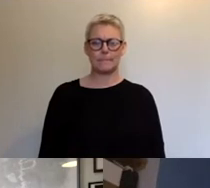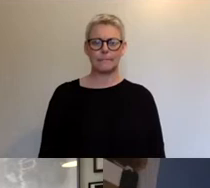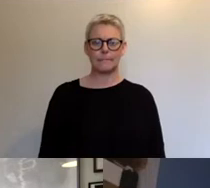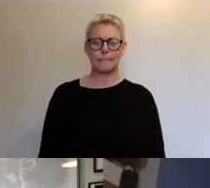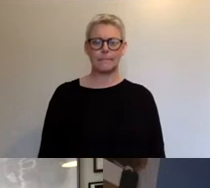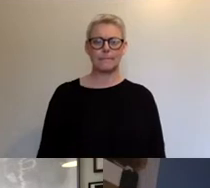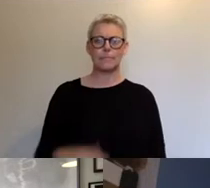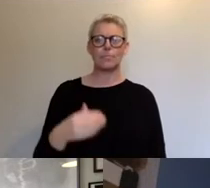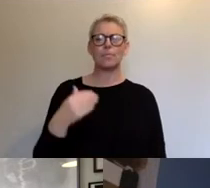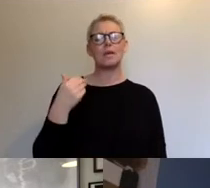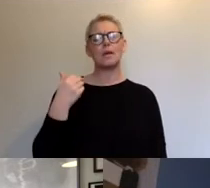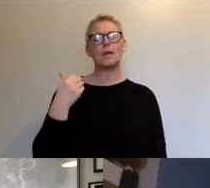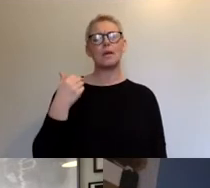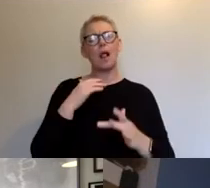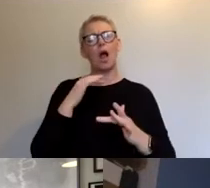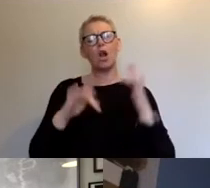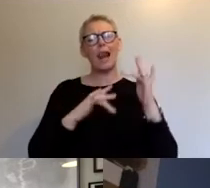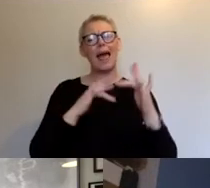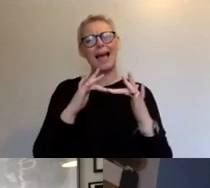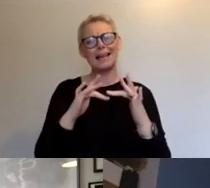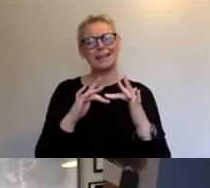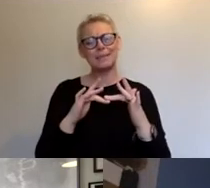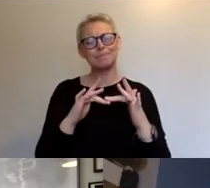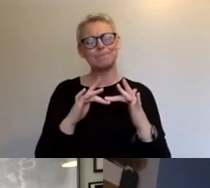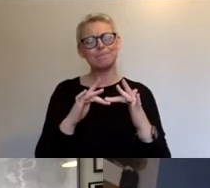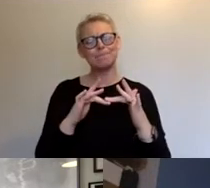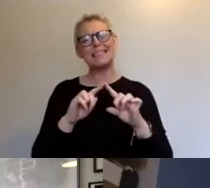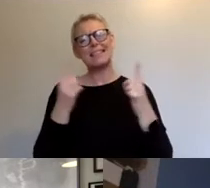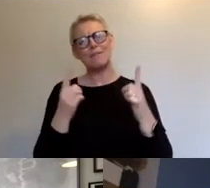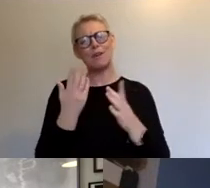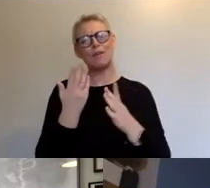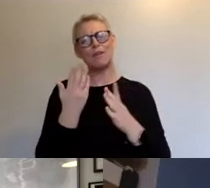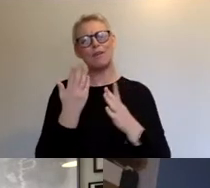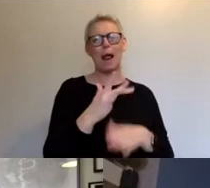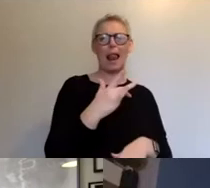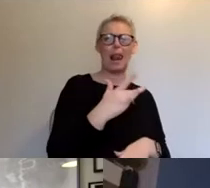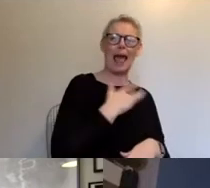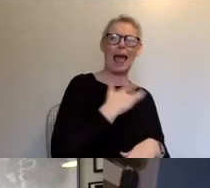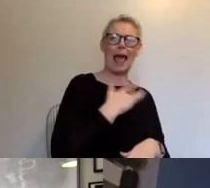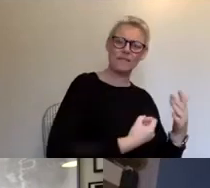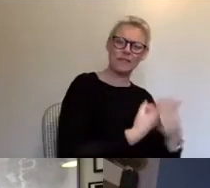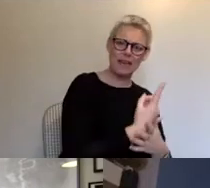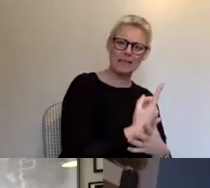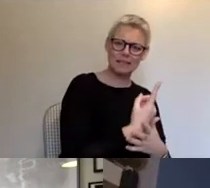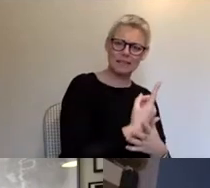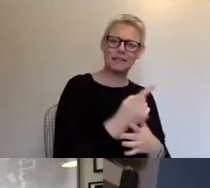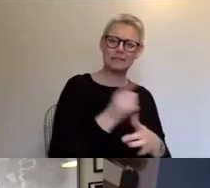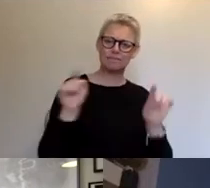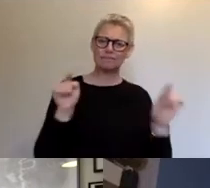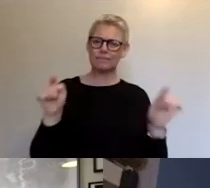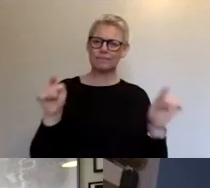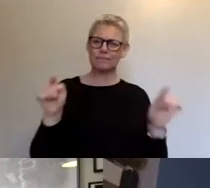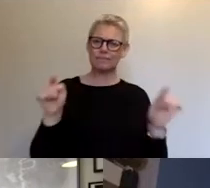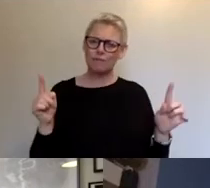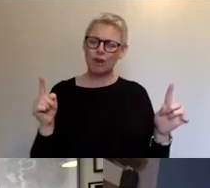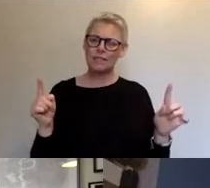online for your events. So one of one of the things that I think is a real takeaway for me is